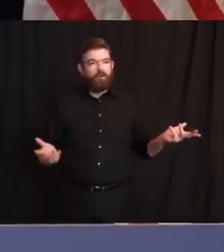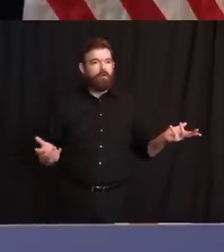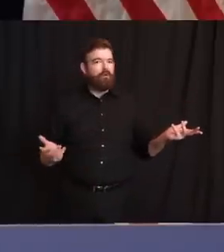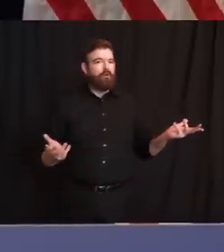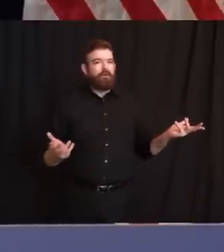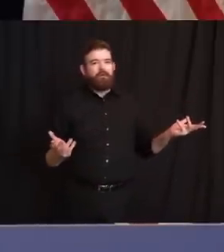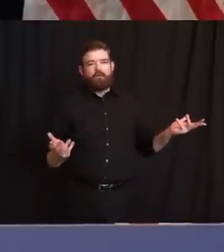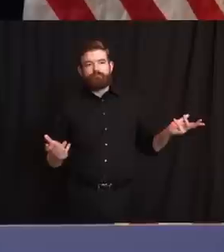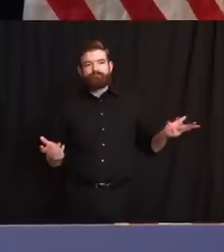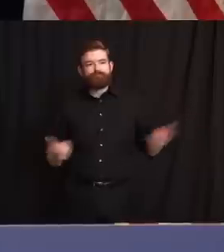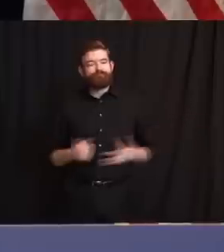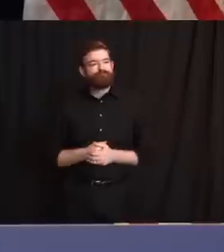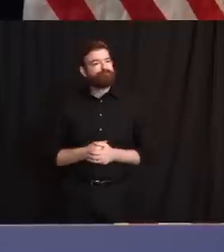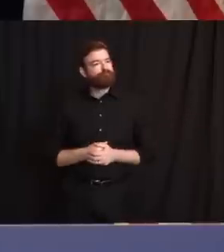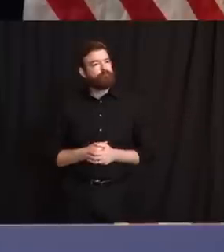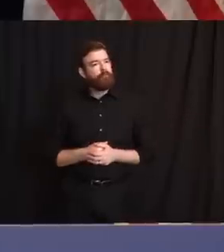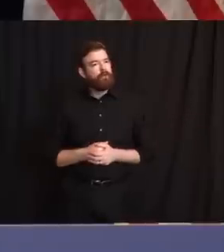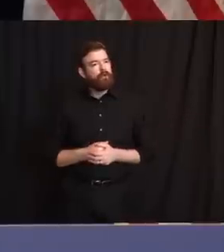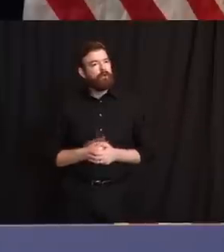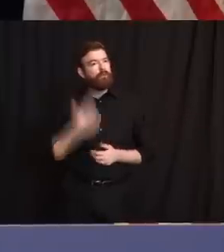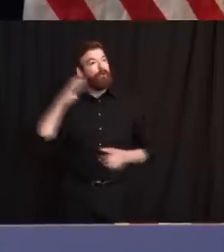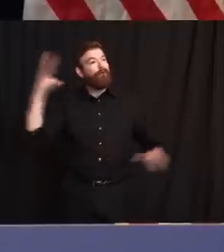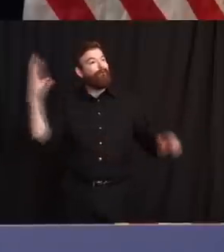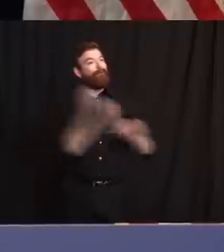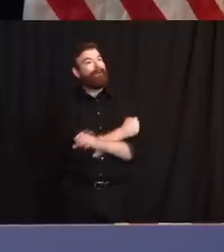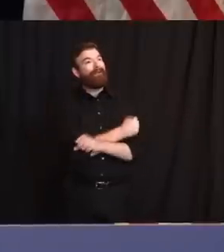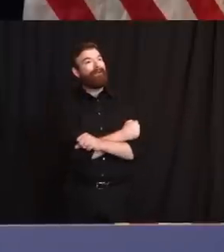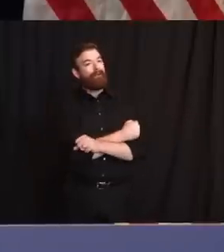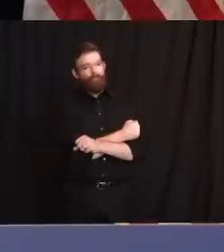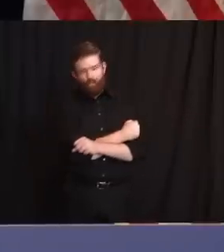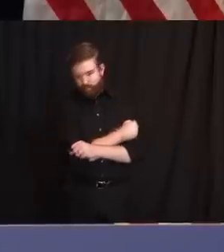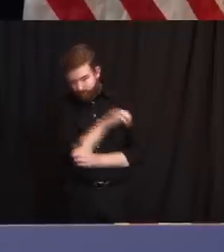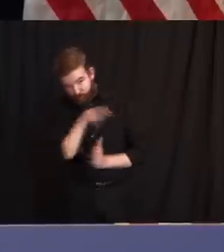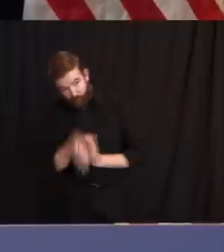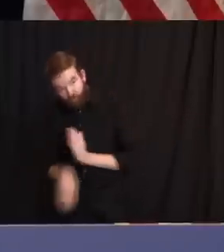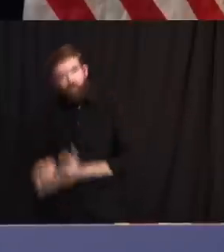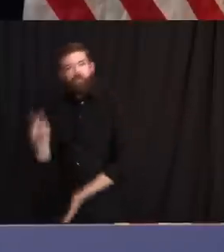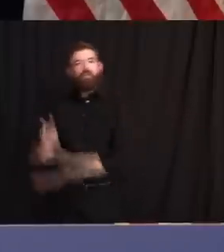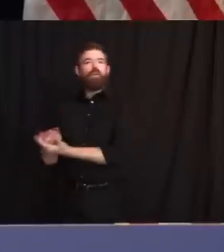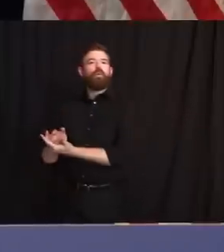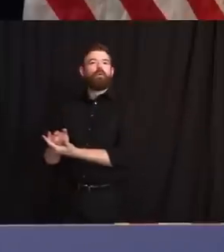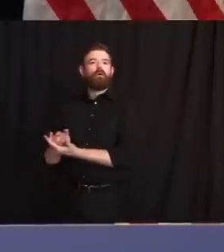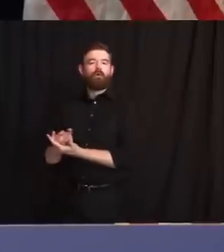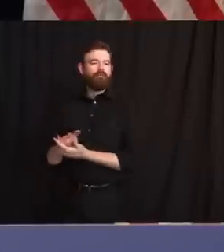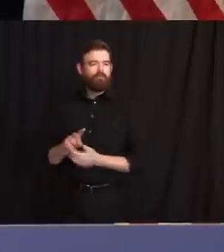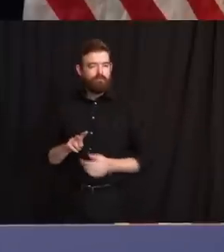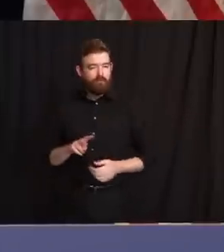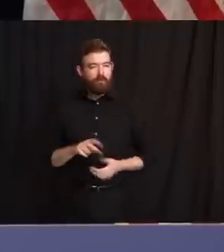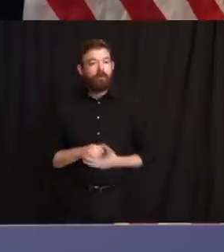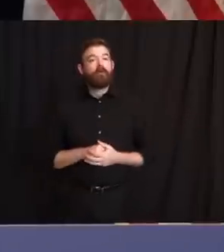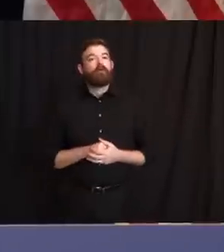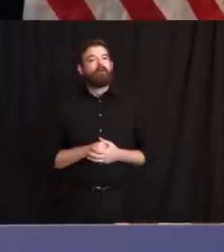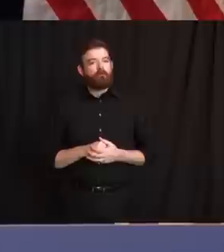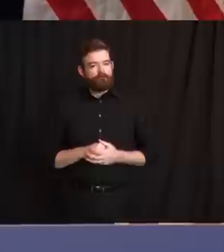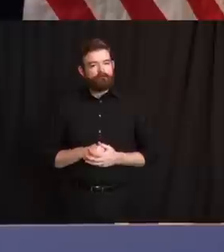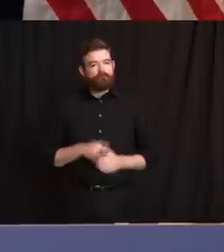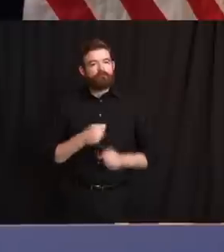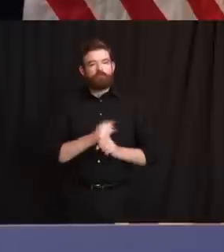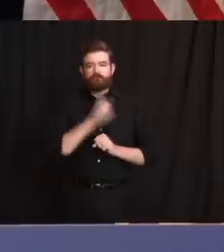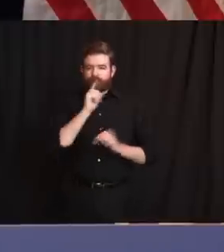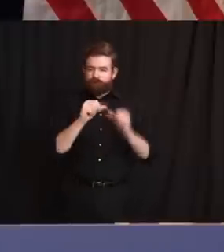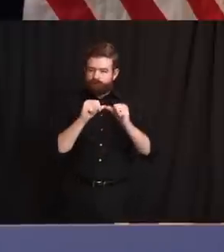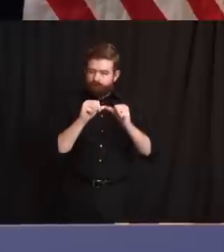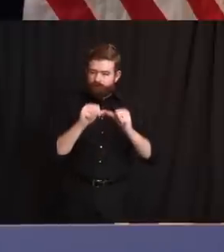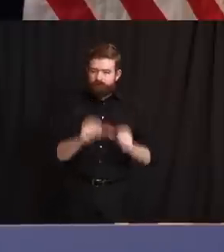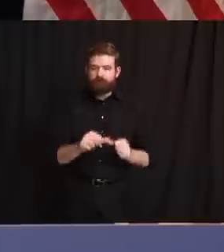defeat from the jaws of victory. Uh, we've come so far together. We just got to make sure we do it right. We stay vigilant, including,